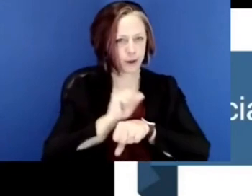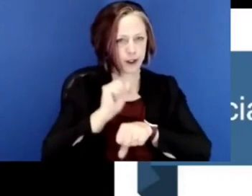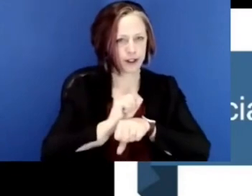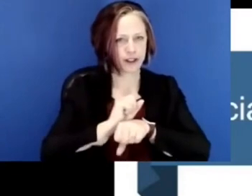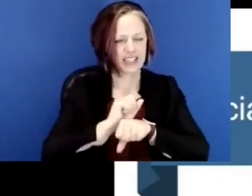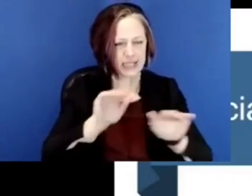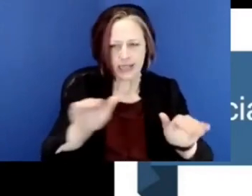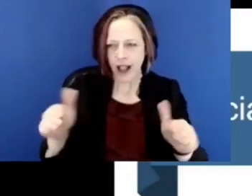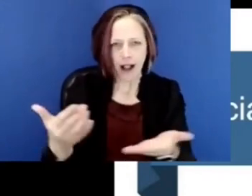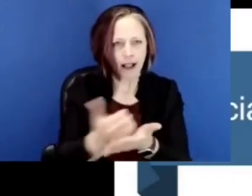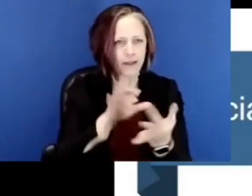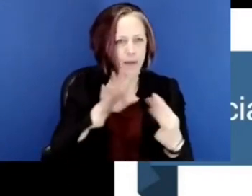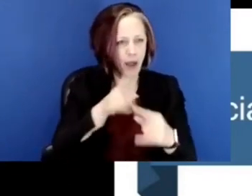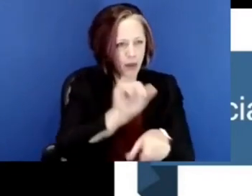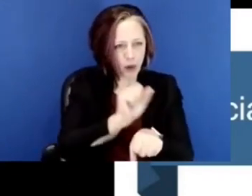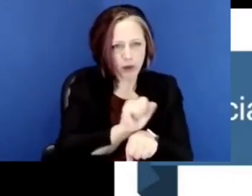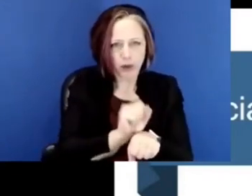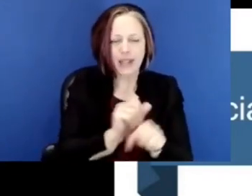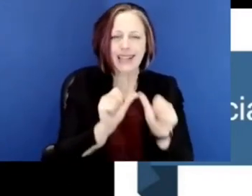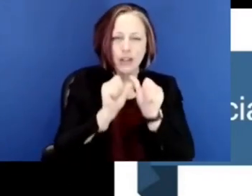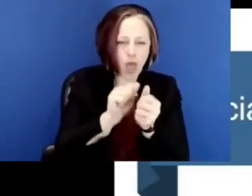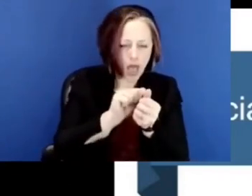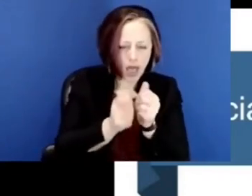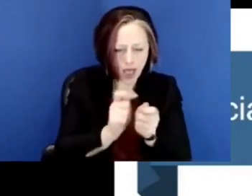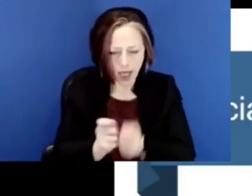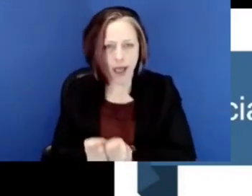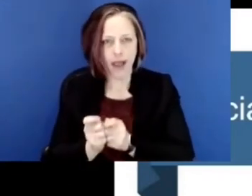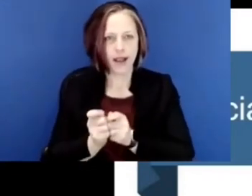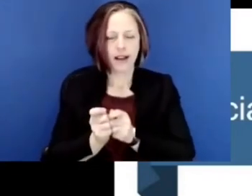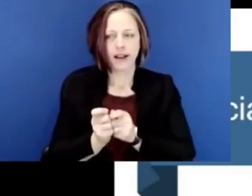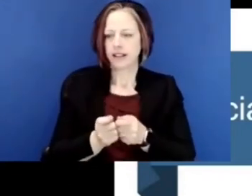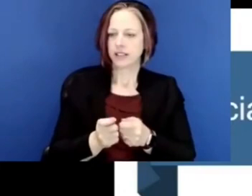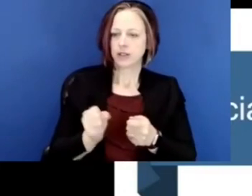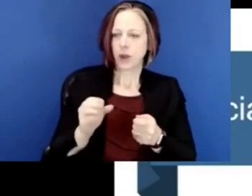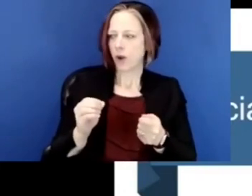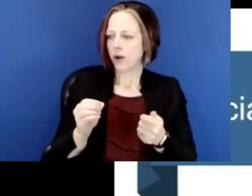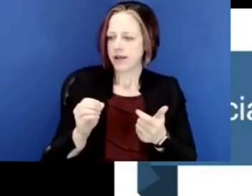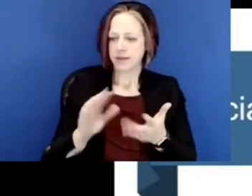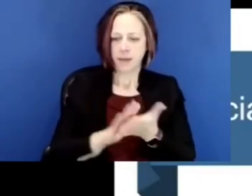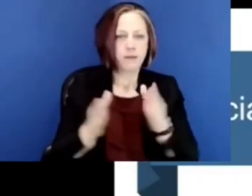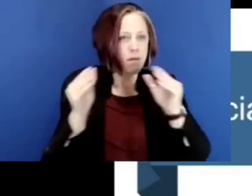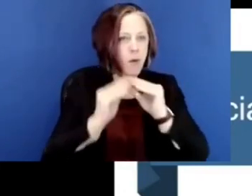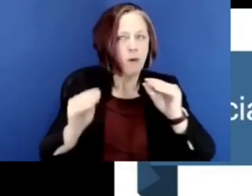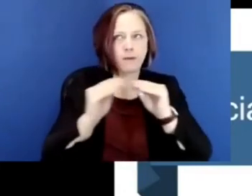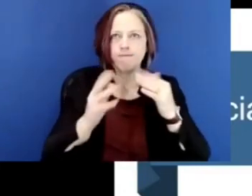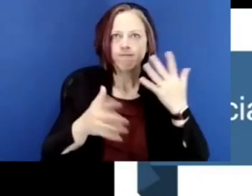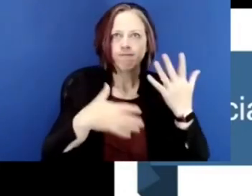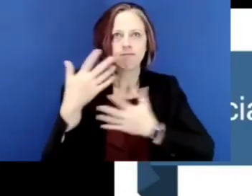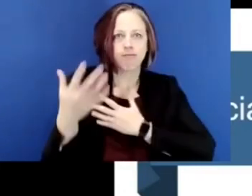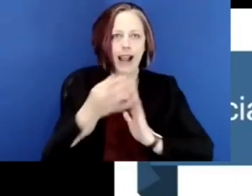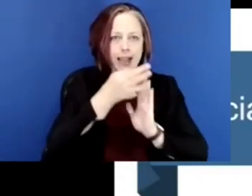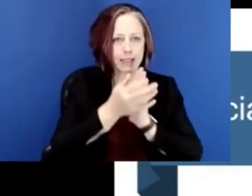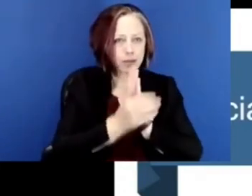work, getting feedback about that work, continuing to revise that work so that it is more and more